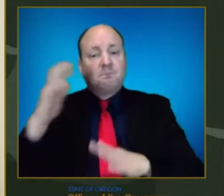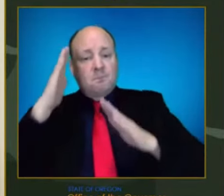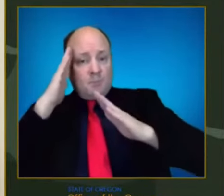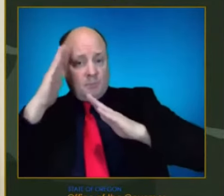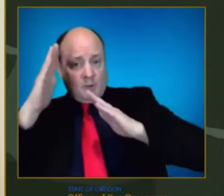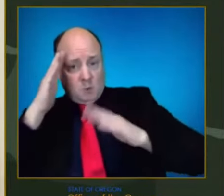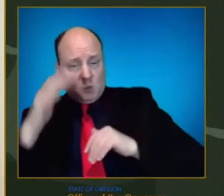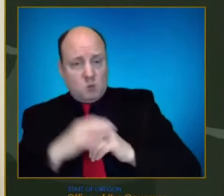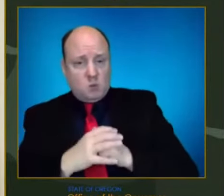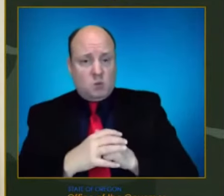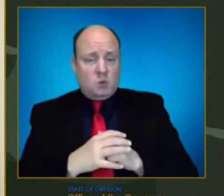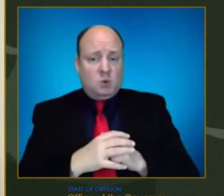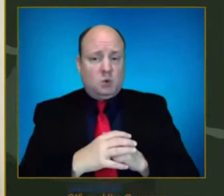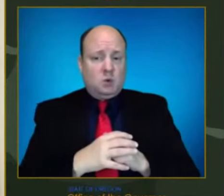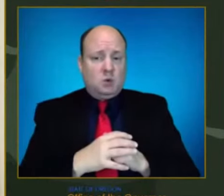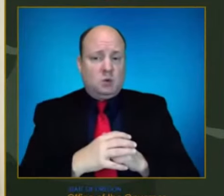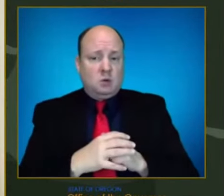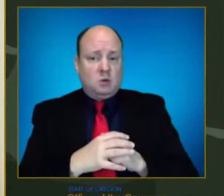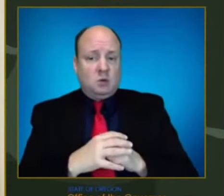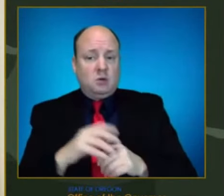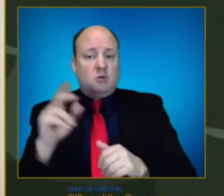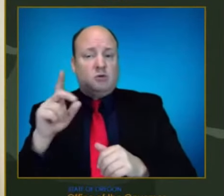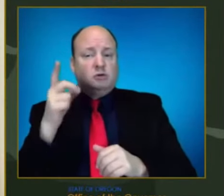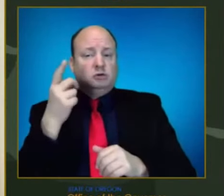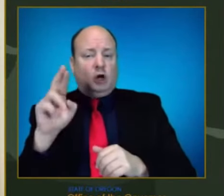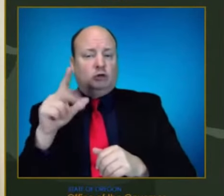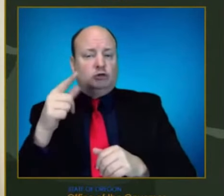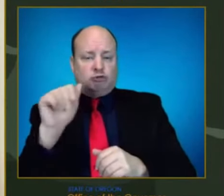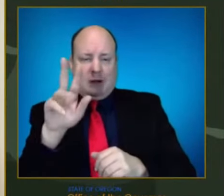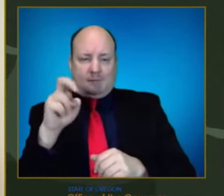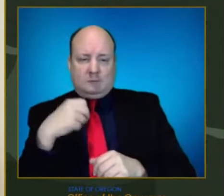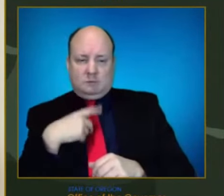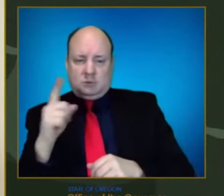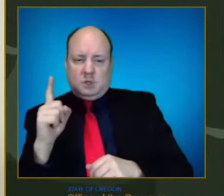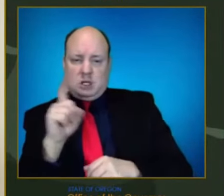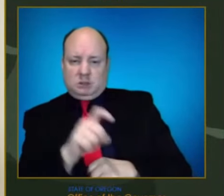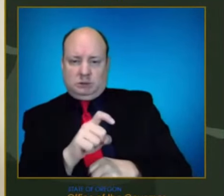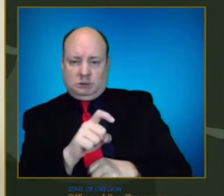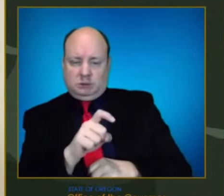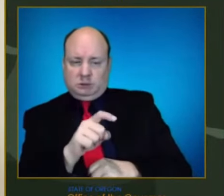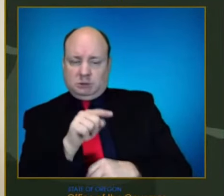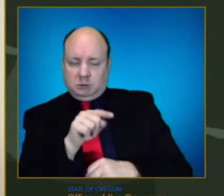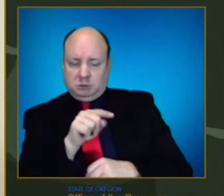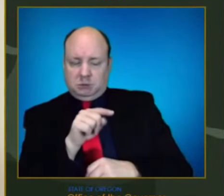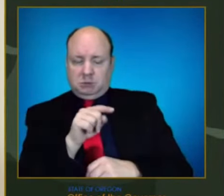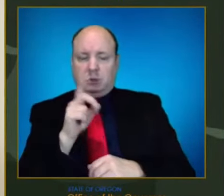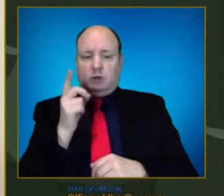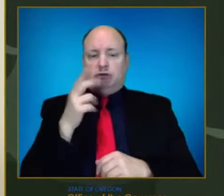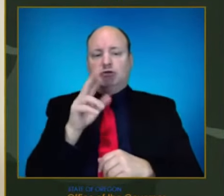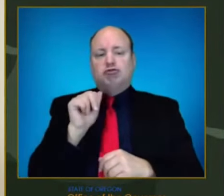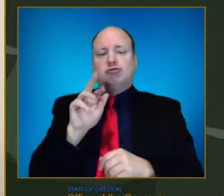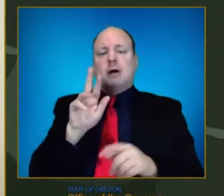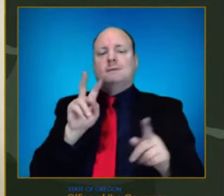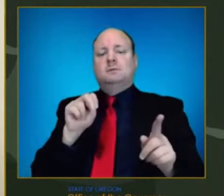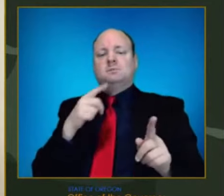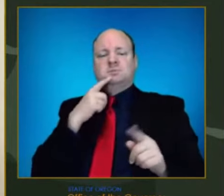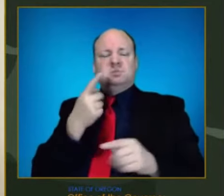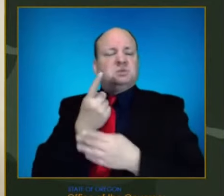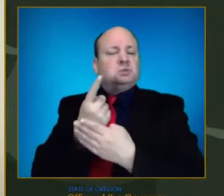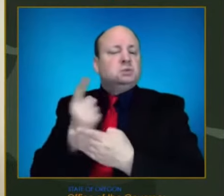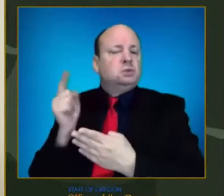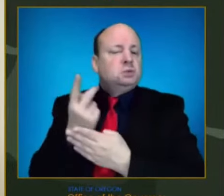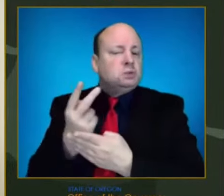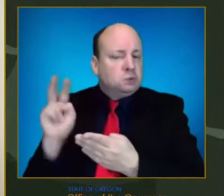For Dr. Graven, I wanted to ask you, I mean, it was just very recently, a couple weeks ago, where the forecast looks so much better.